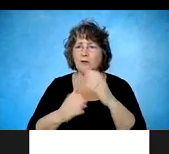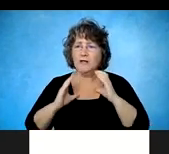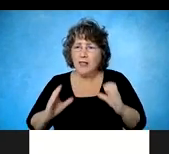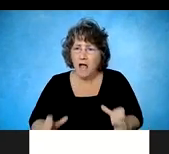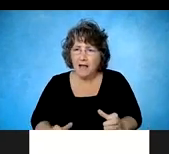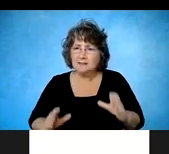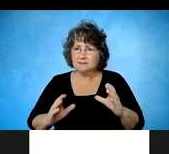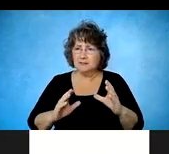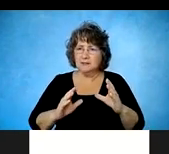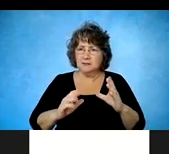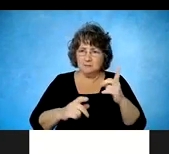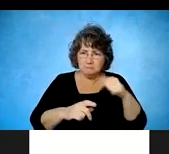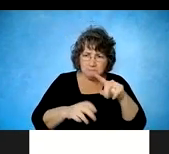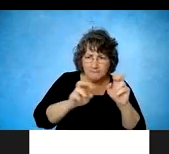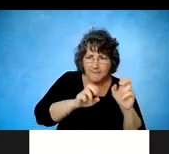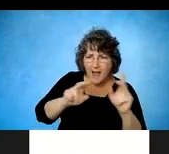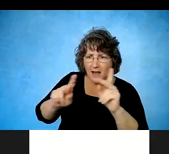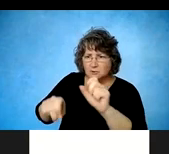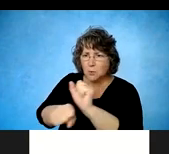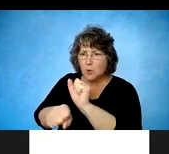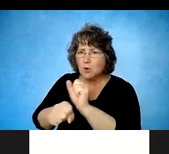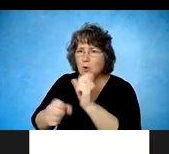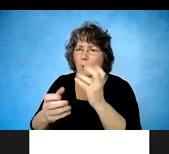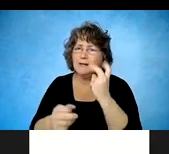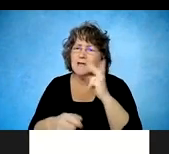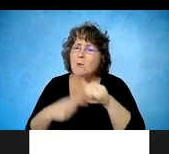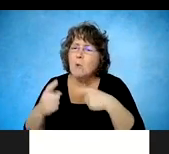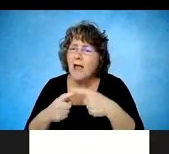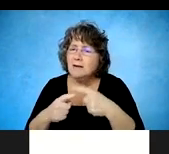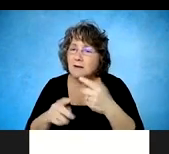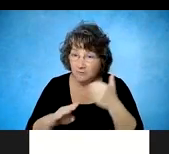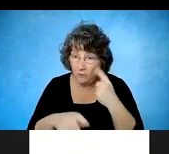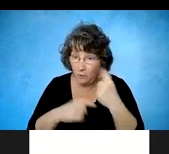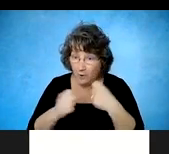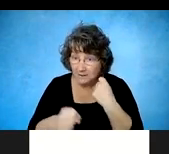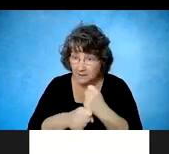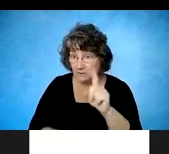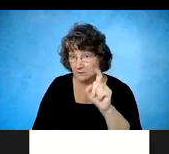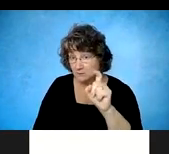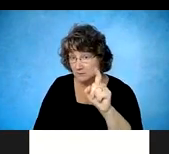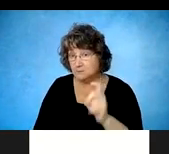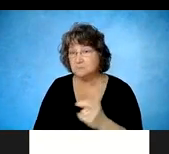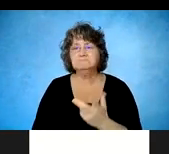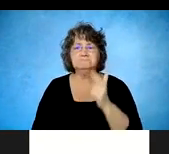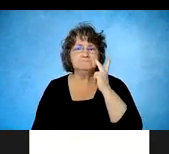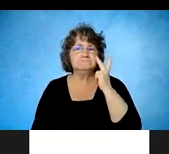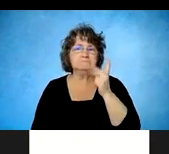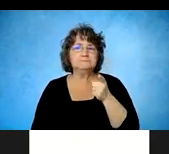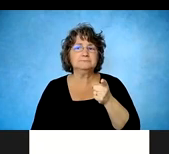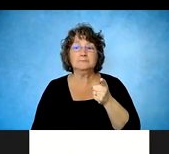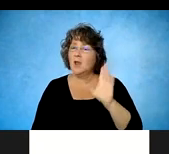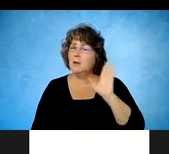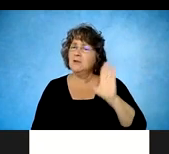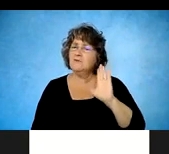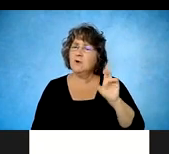How many of them are returning to work within one year? Um, so earlier, Dr. O'Neill, um, indicated, and it's